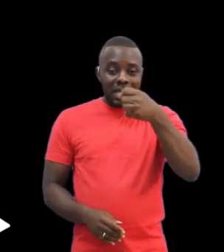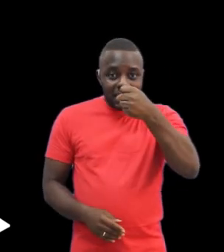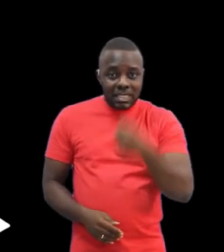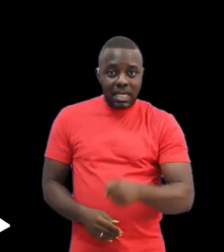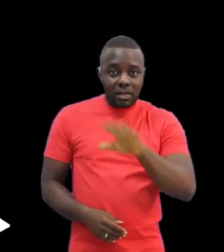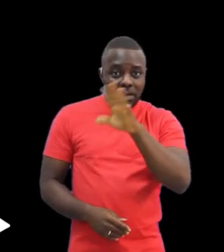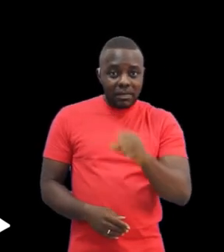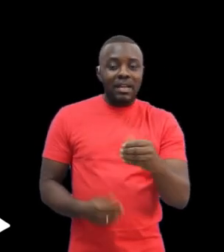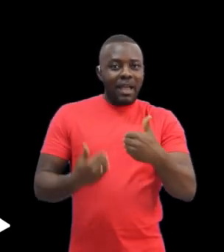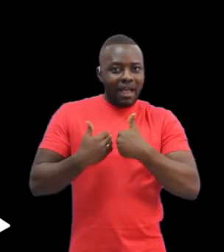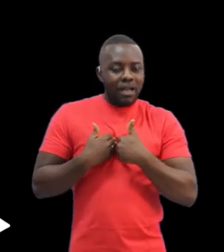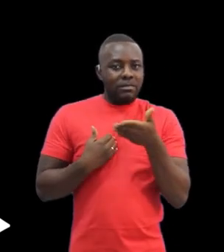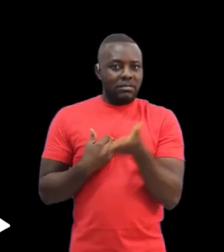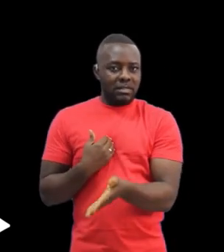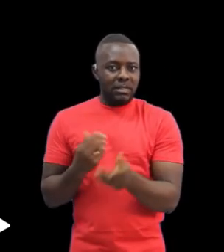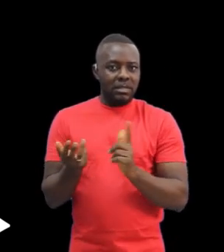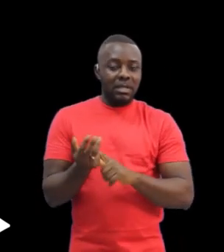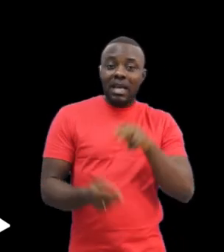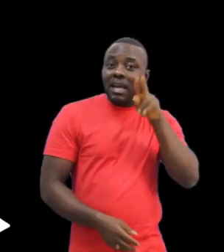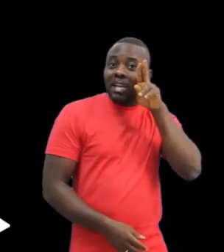none of which used sign language.